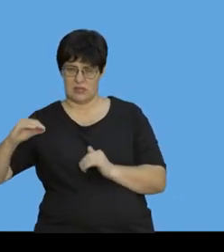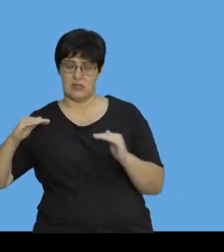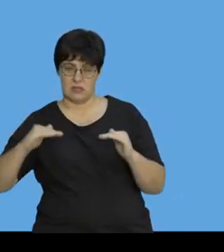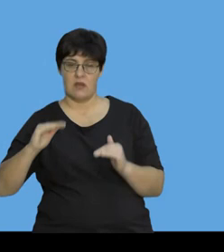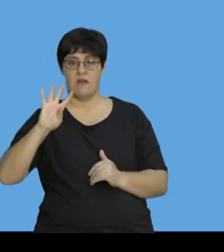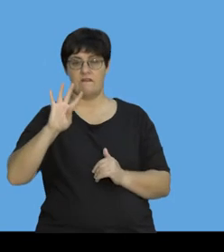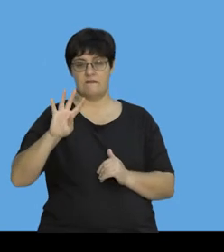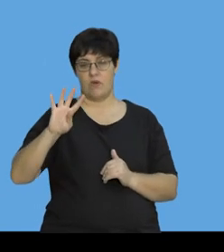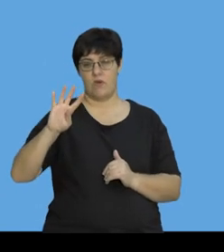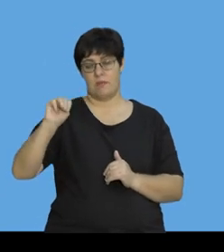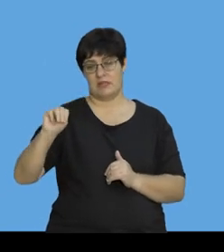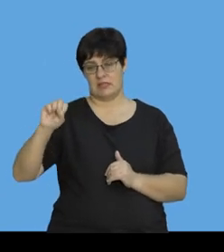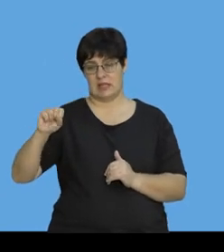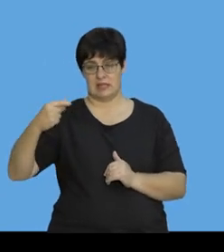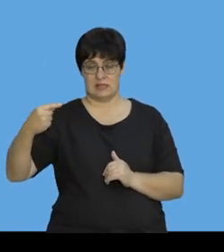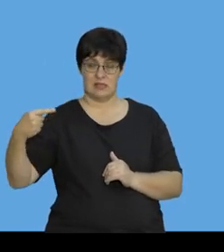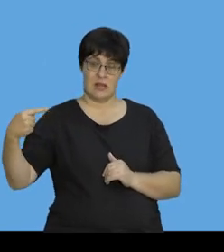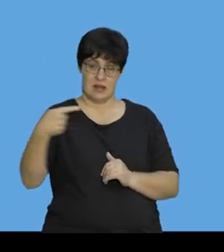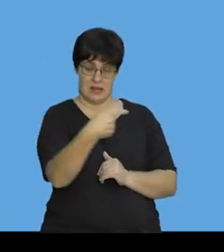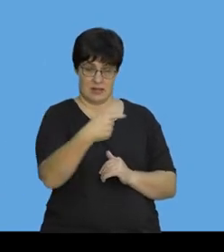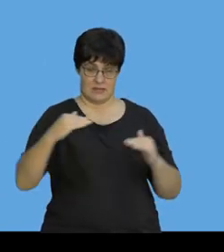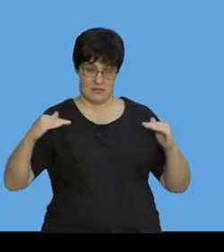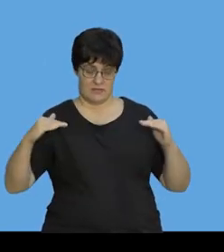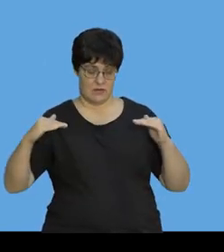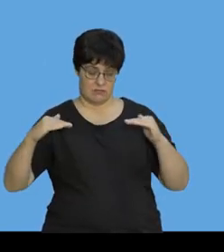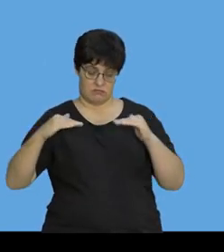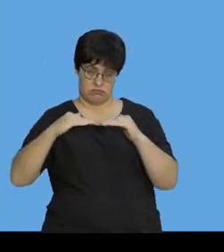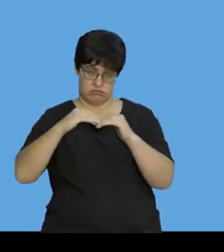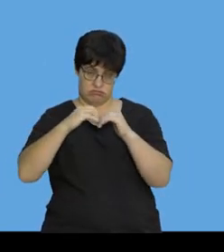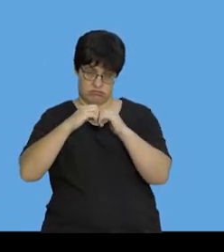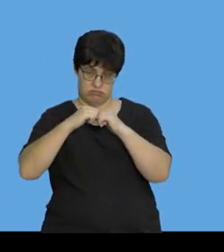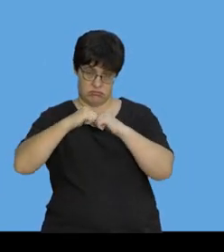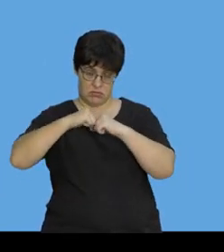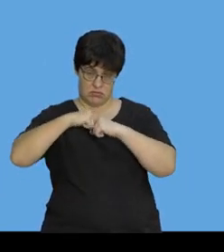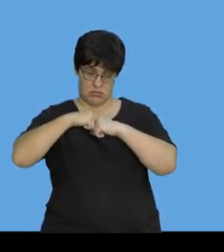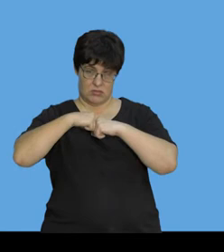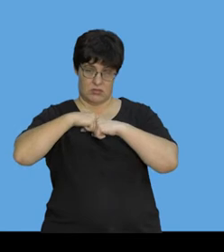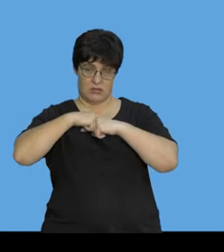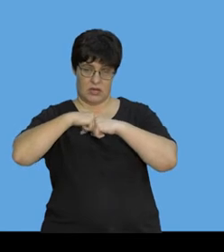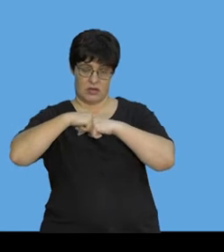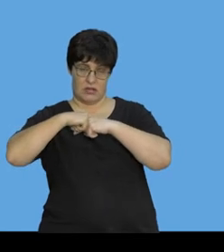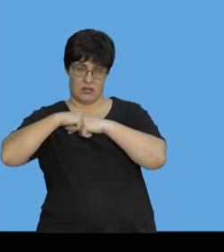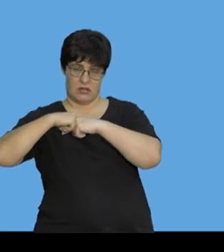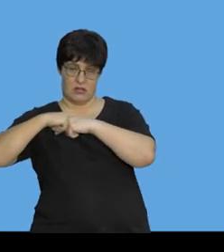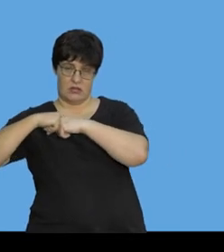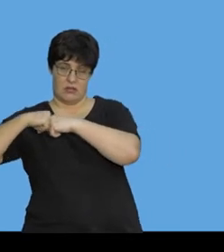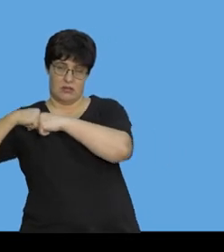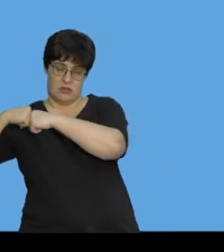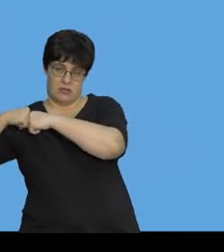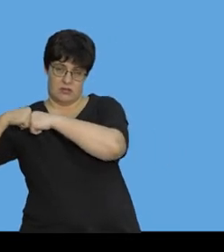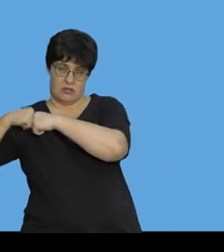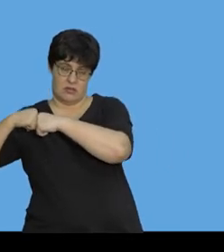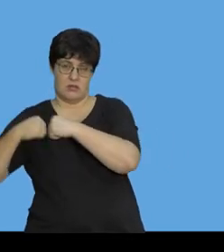at 4 meters per second to the left. They collide and afterwards they're one